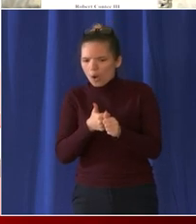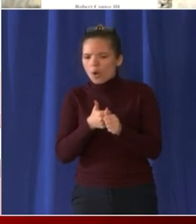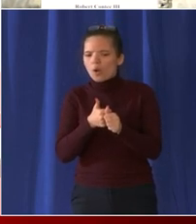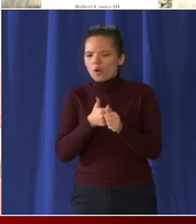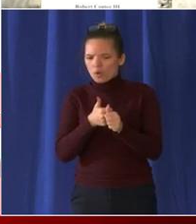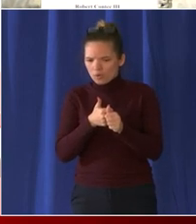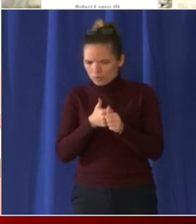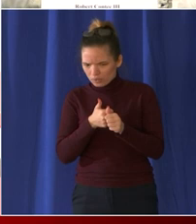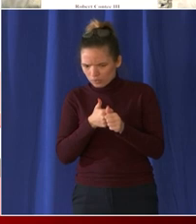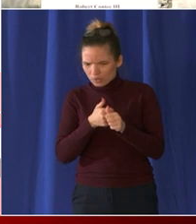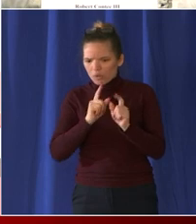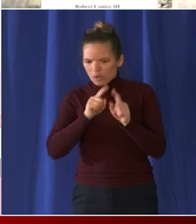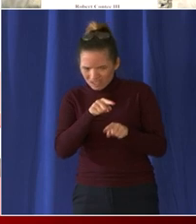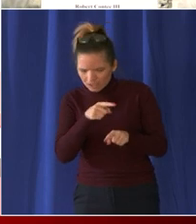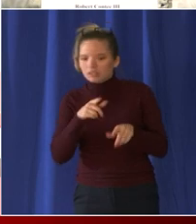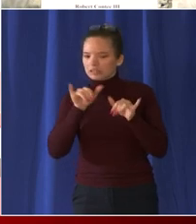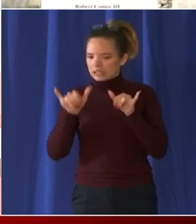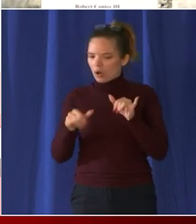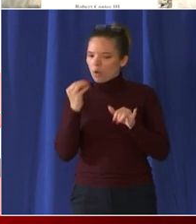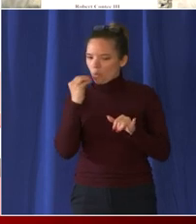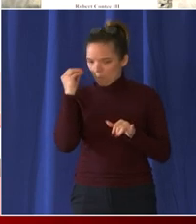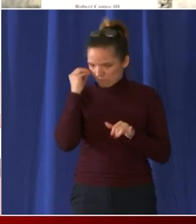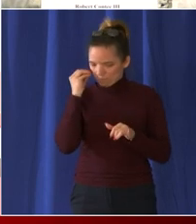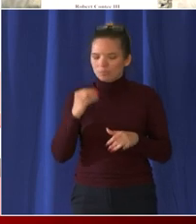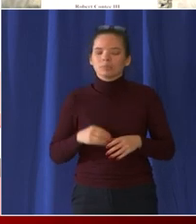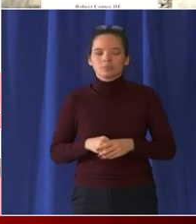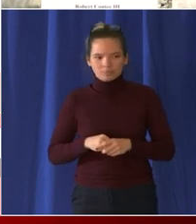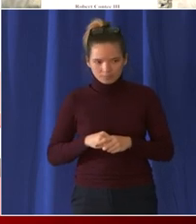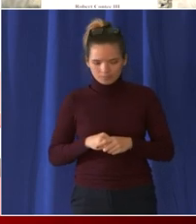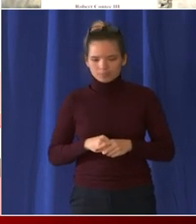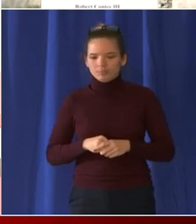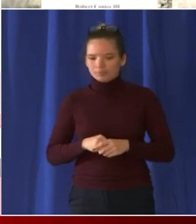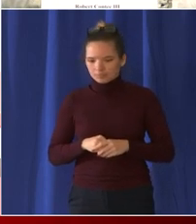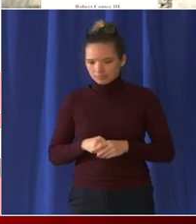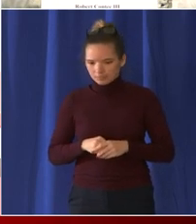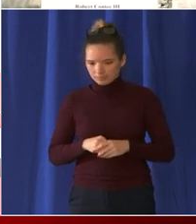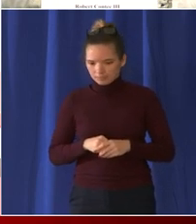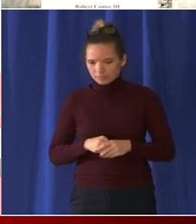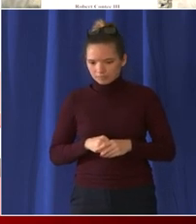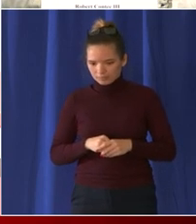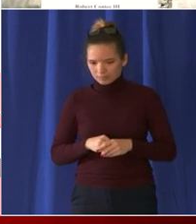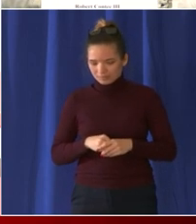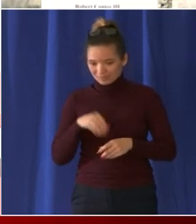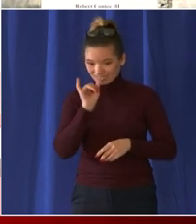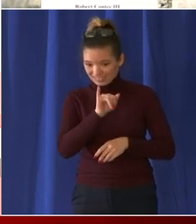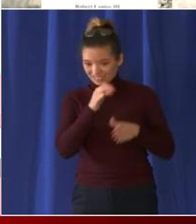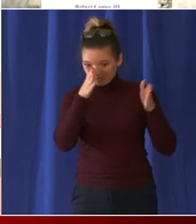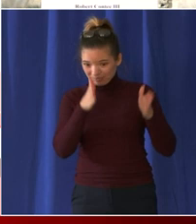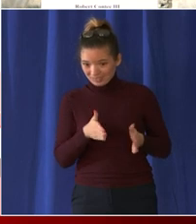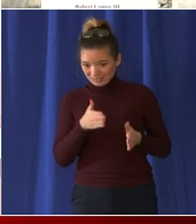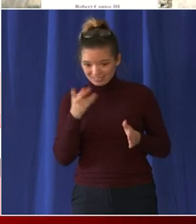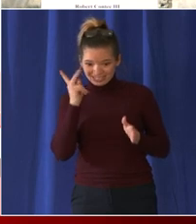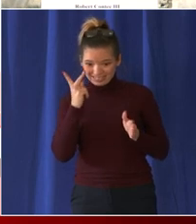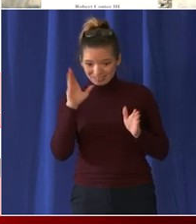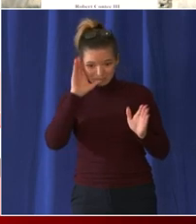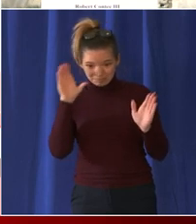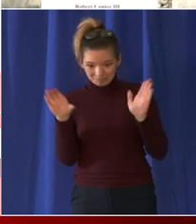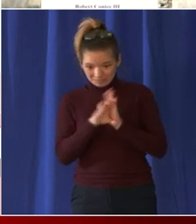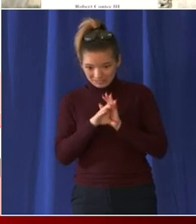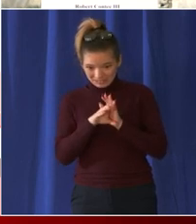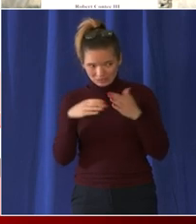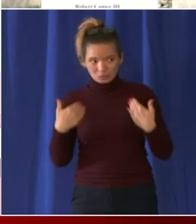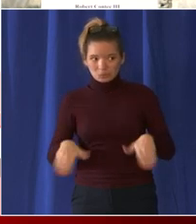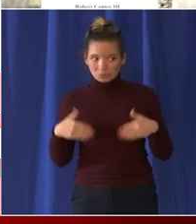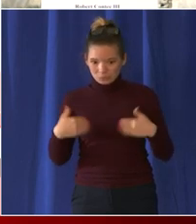much stay at home secondly with respect to this individual here uh this was really one of the key pieces that kicked off uh